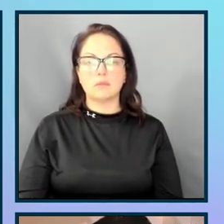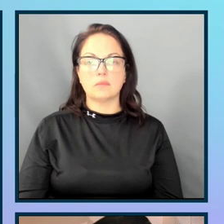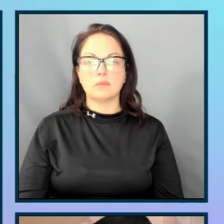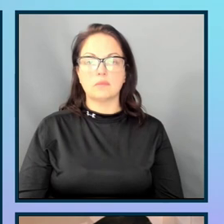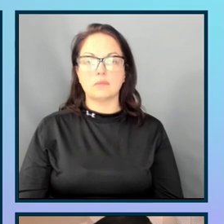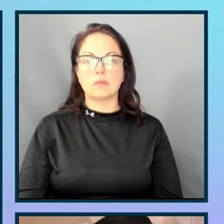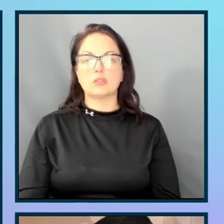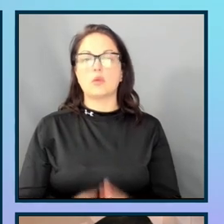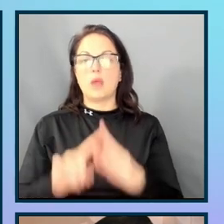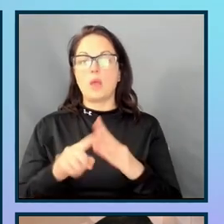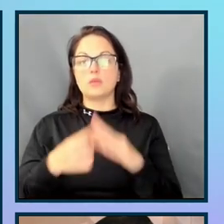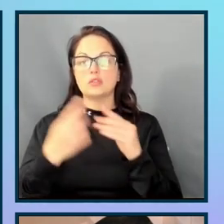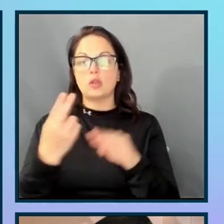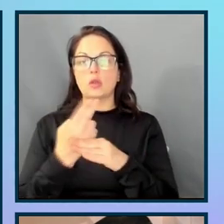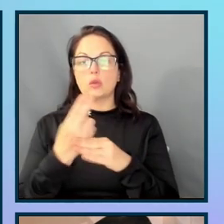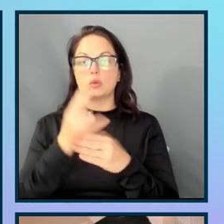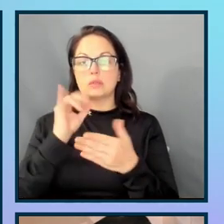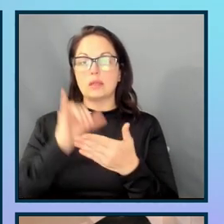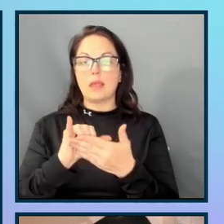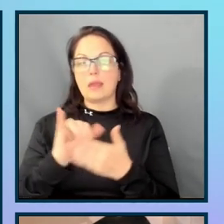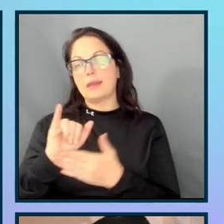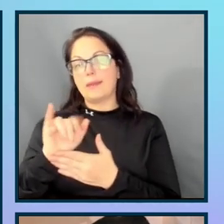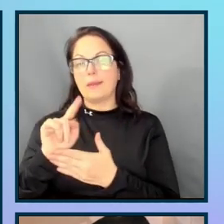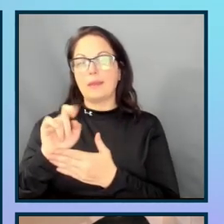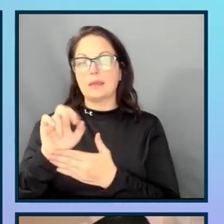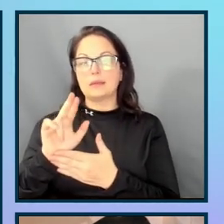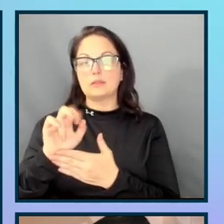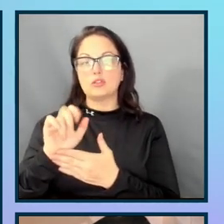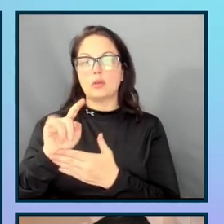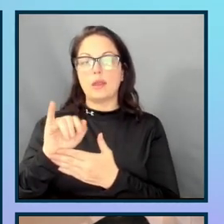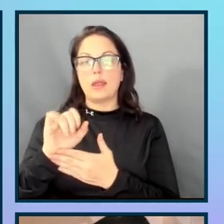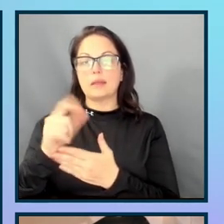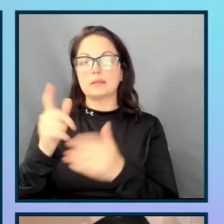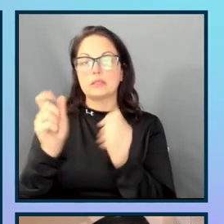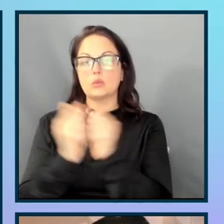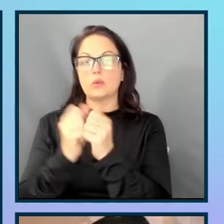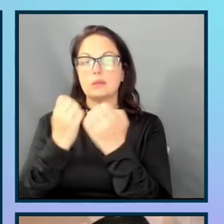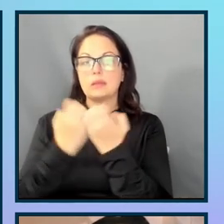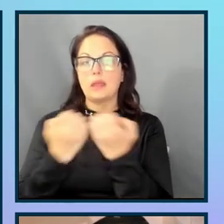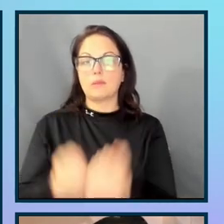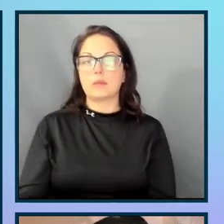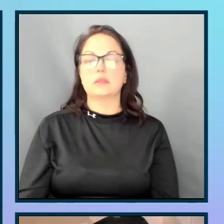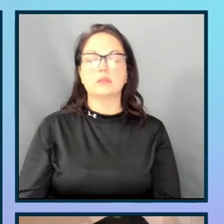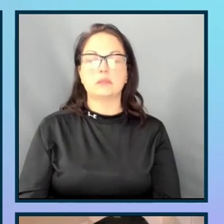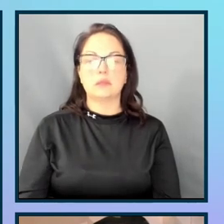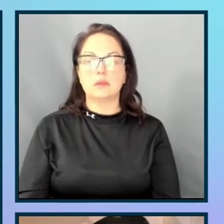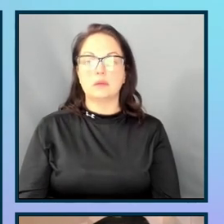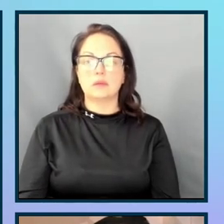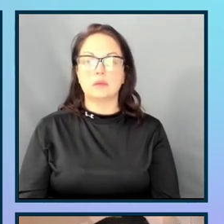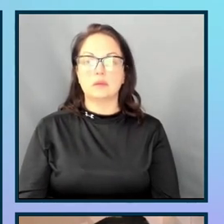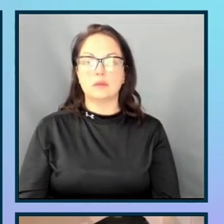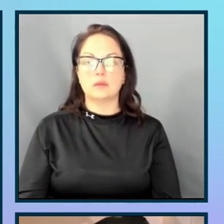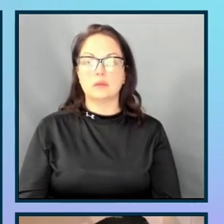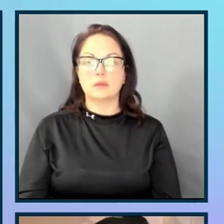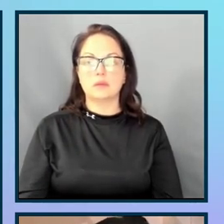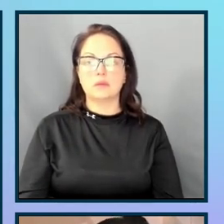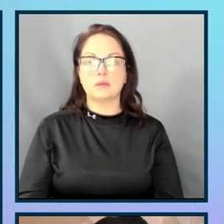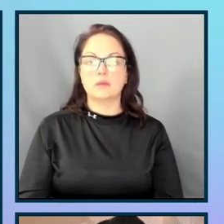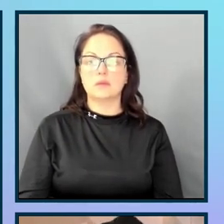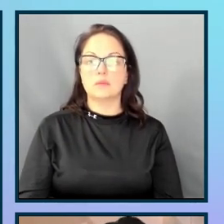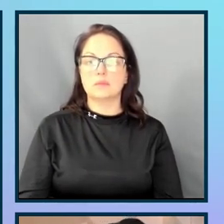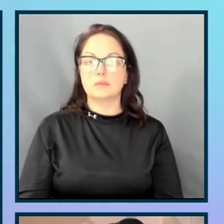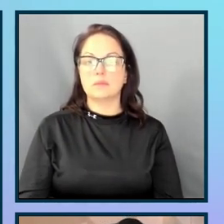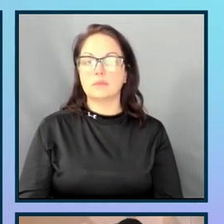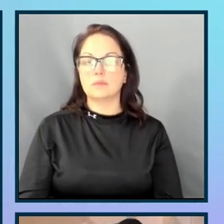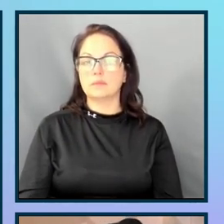So, as I interact with one of the elements and I inspect it again, let's see, let's move to another one. And I inspect it, I do see that